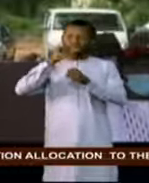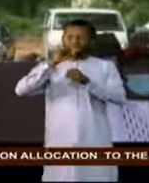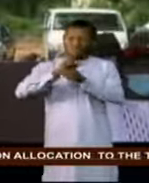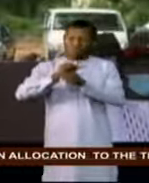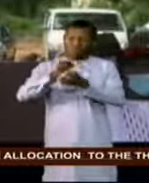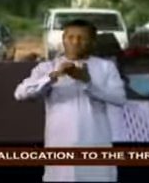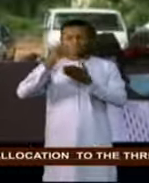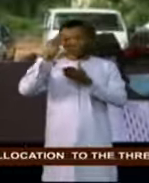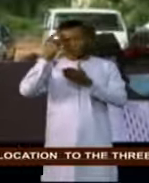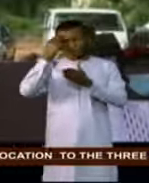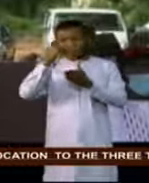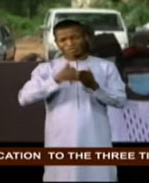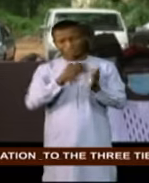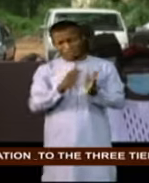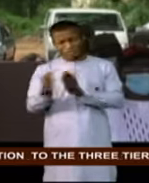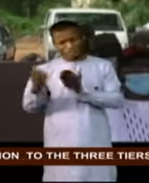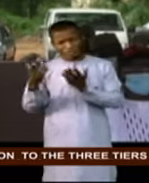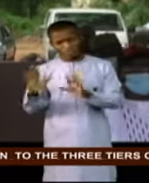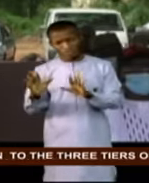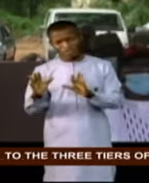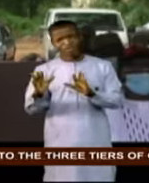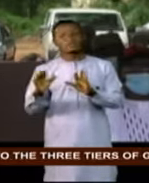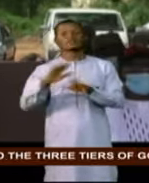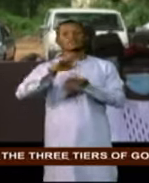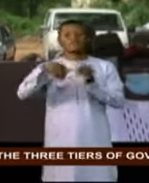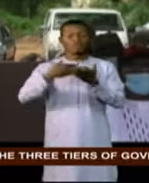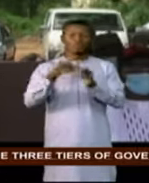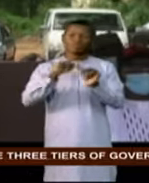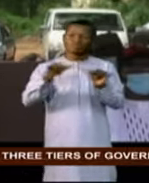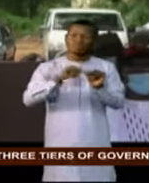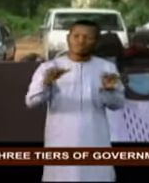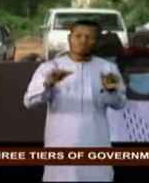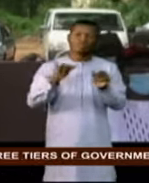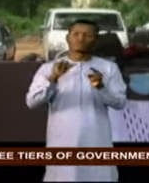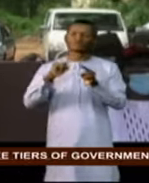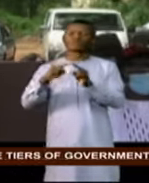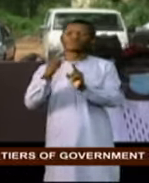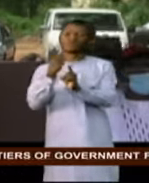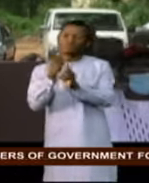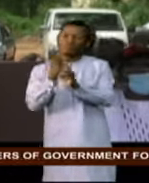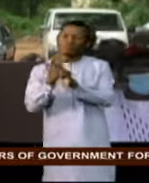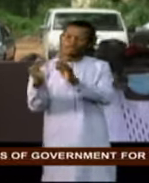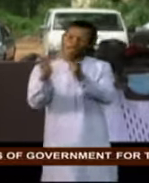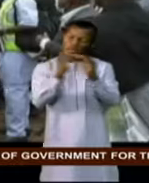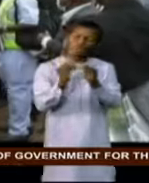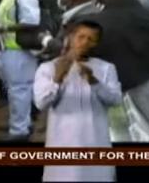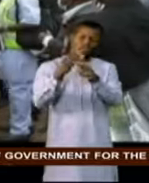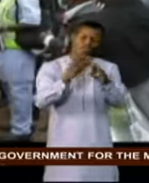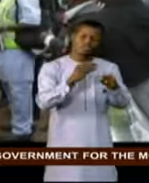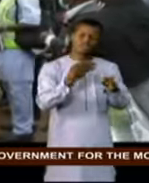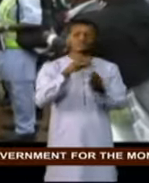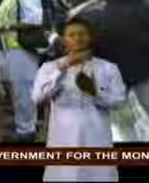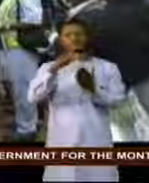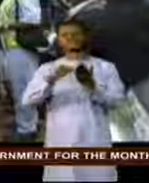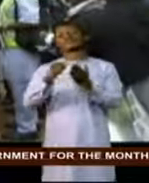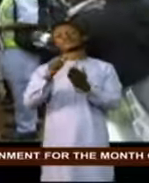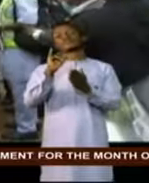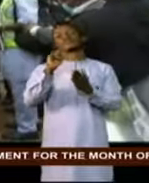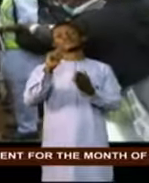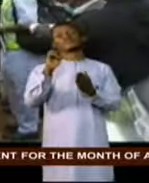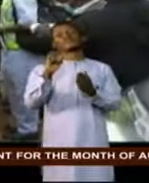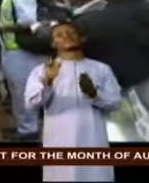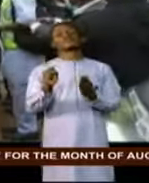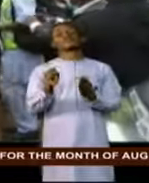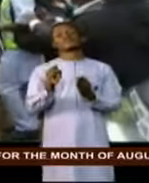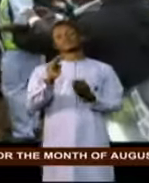measures for proper and equitable distribution of these items. Iliasu Aliakubu,